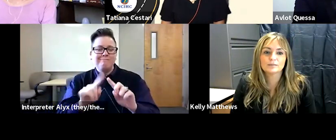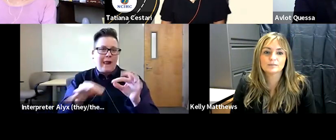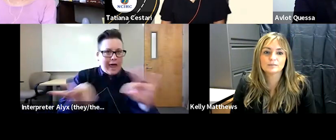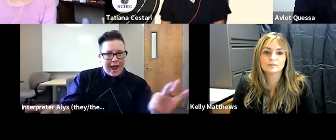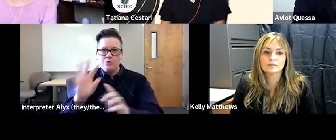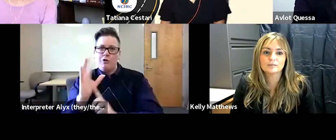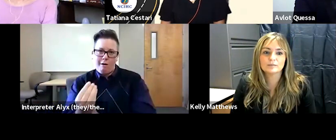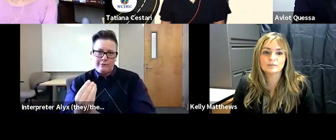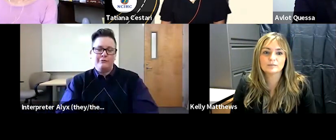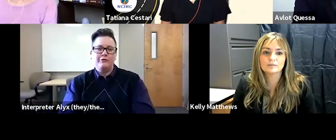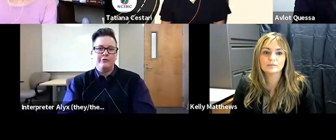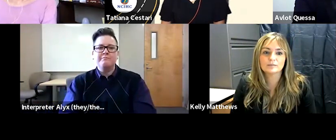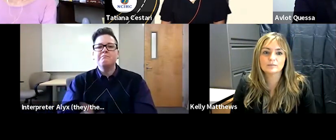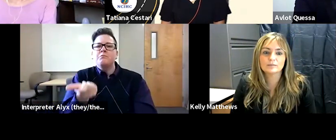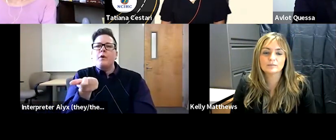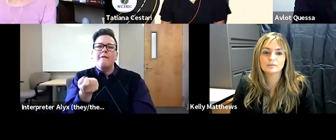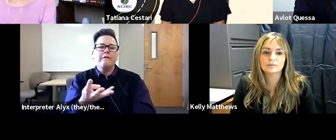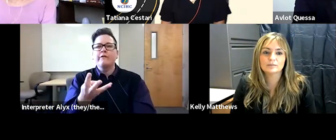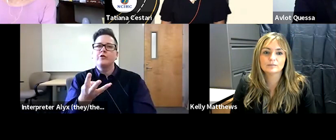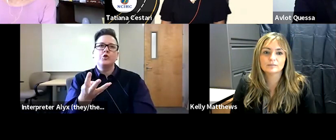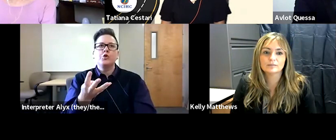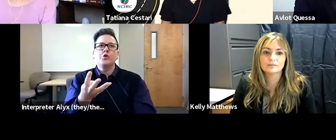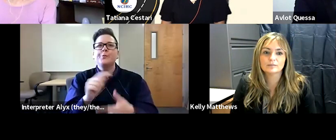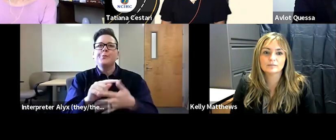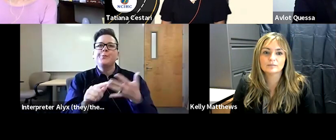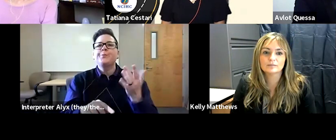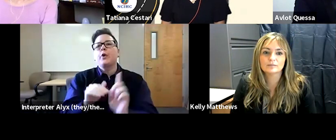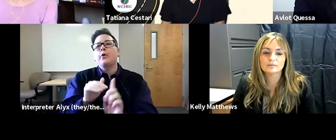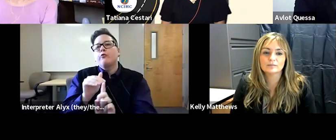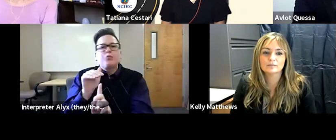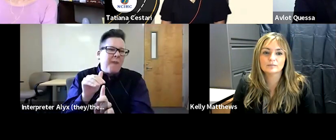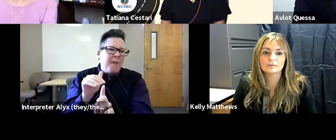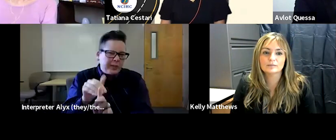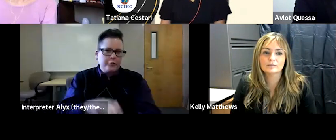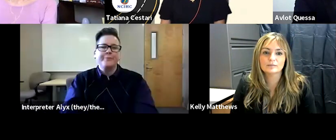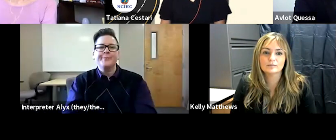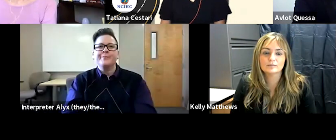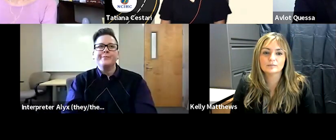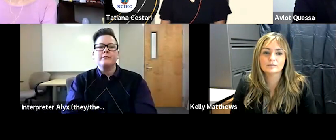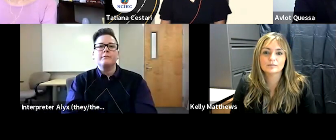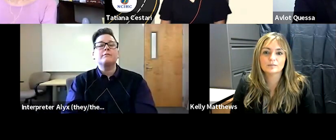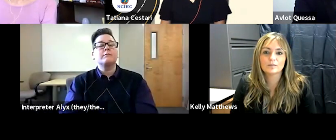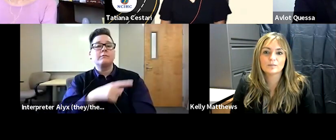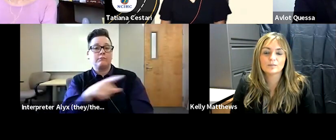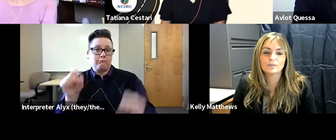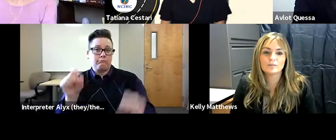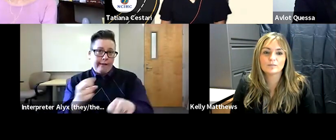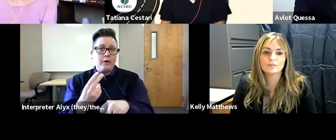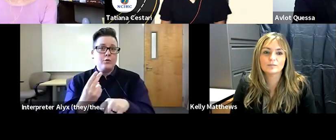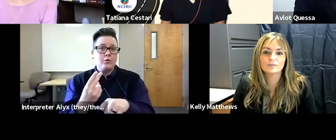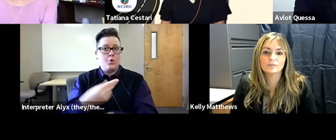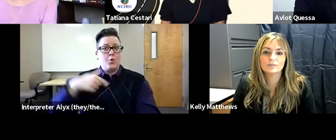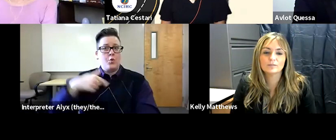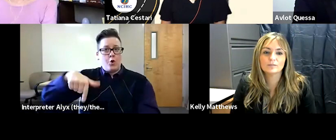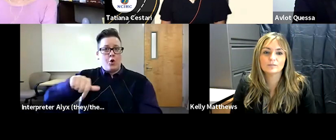and just a couple of reminders or notes you can use the Q